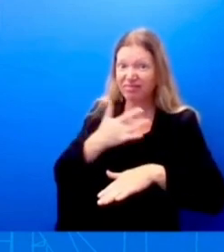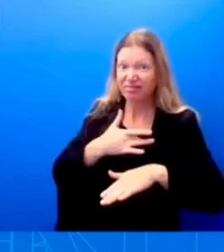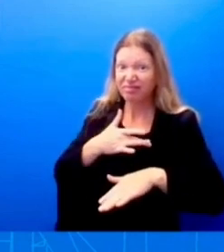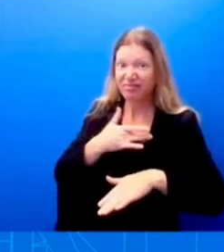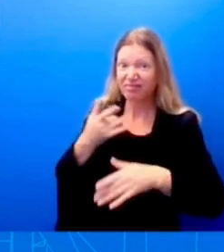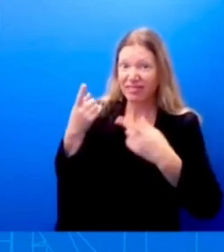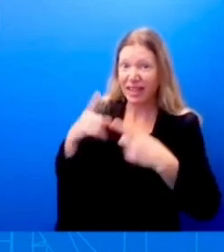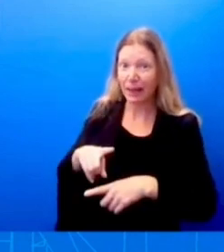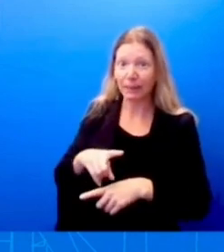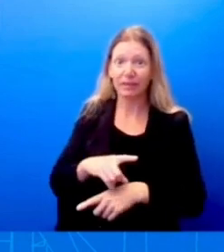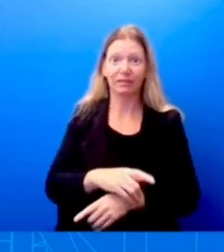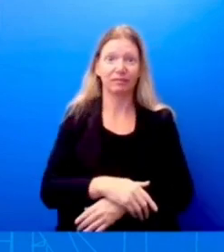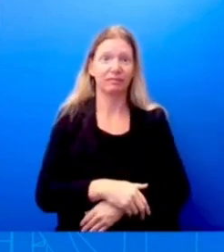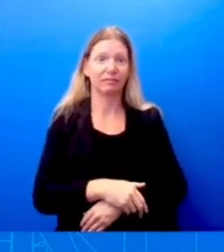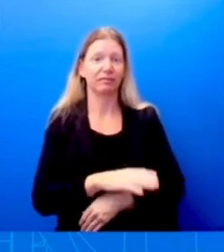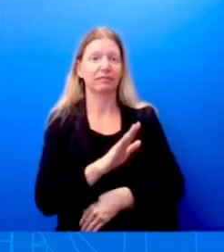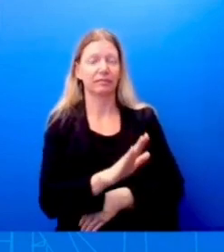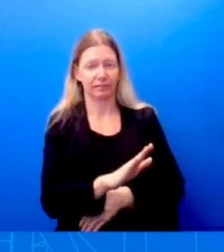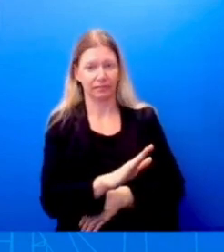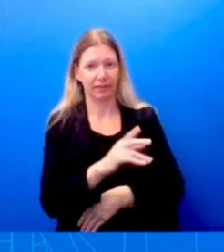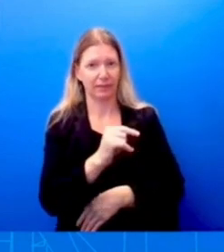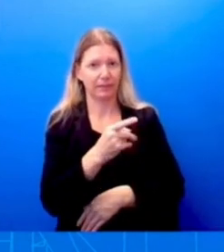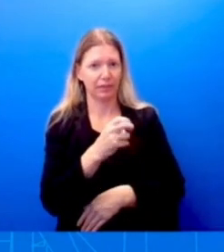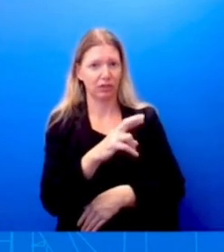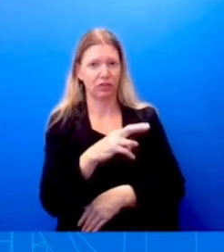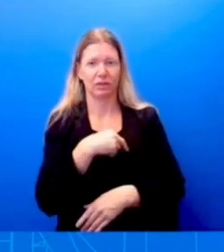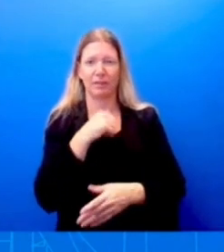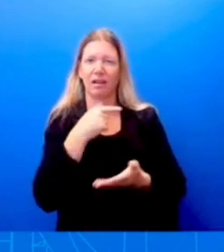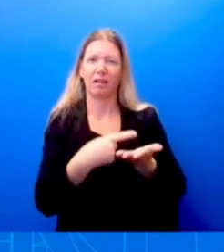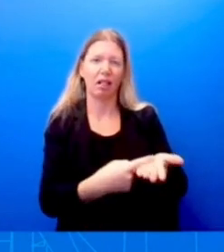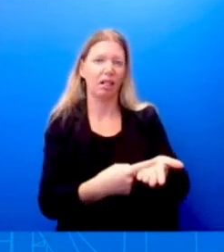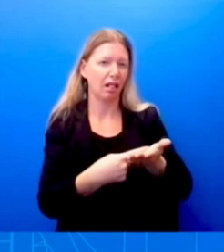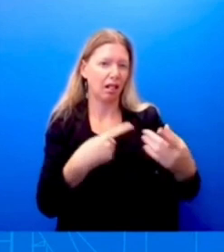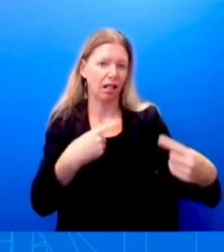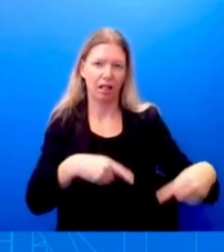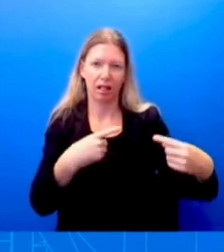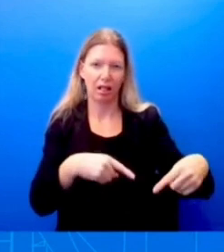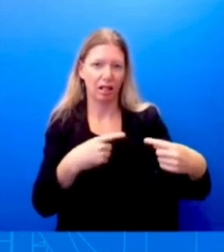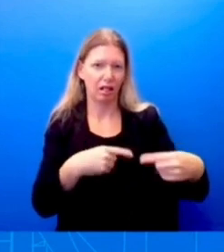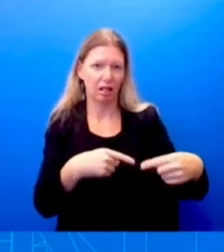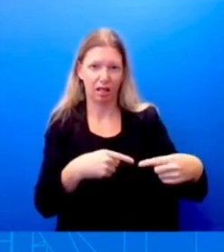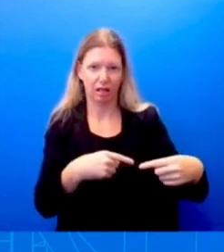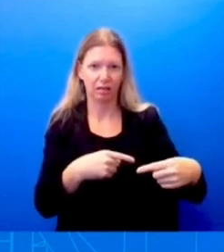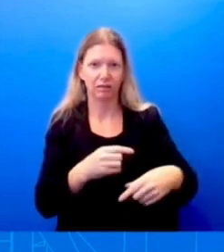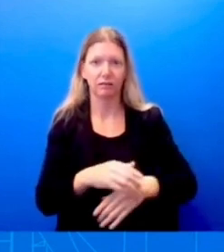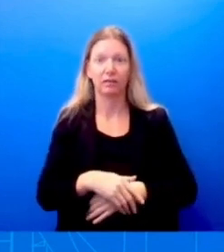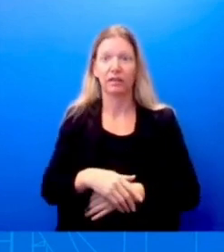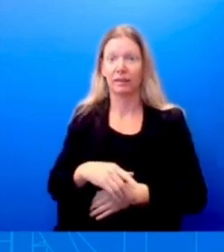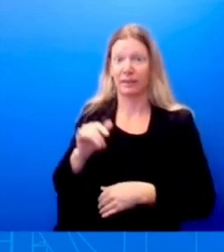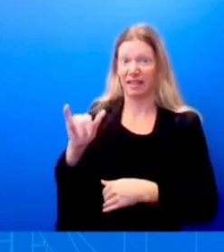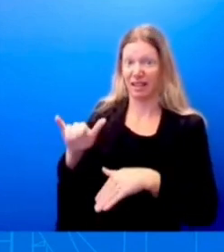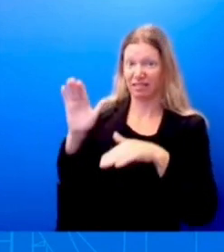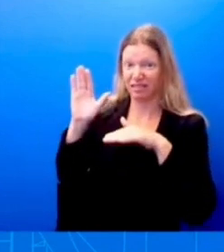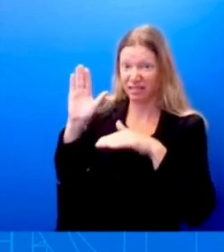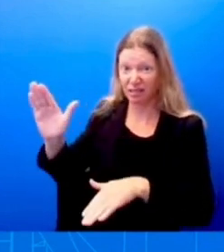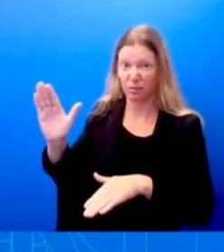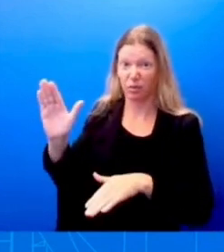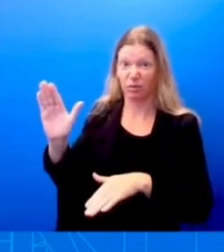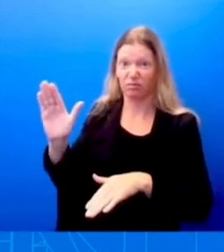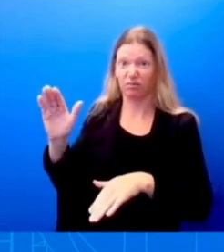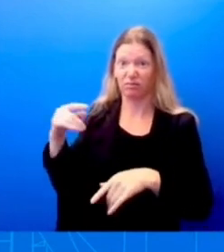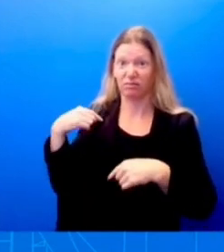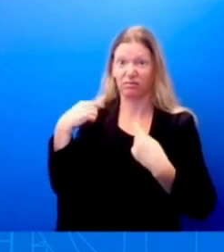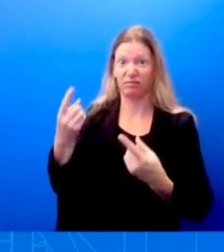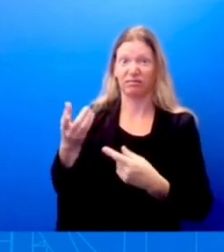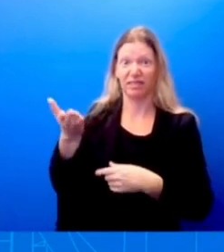just not going to get into this. I'm just not. So this testimony since the last time that I was in here, uh, Devin Archer talks about